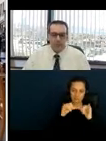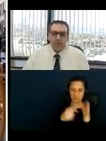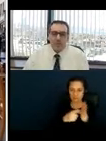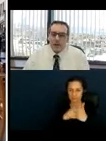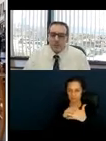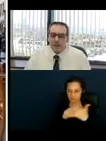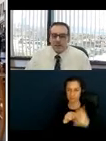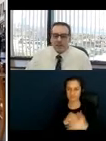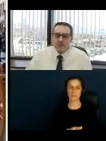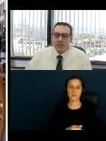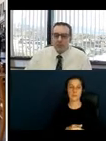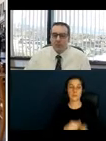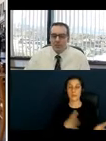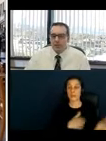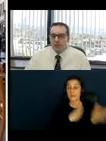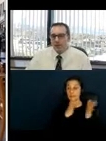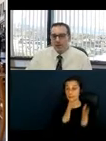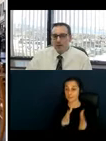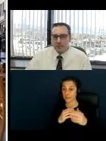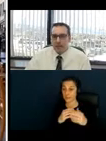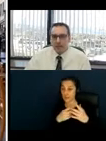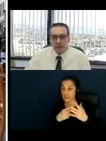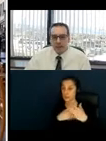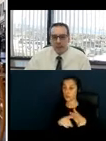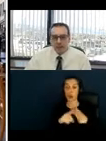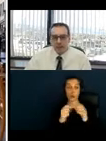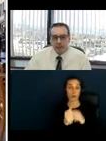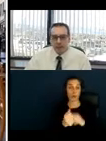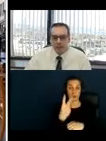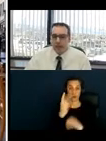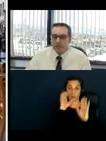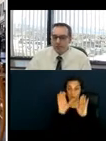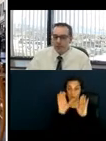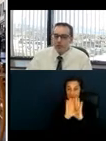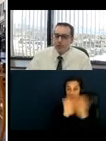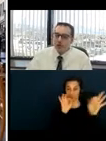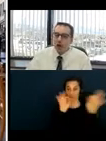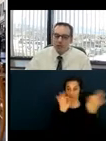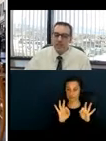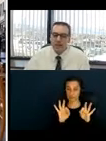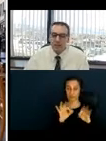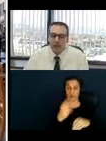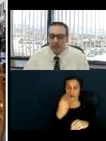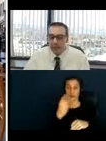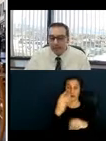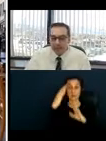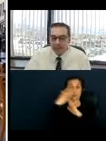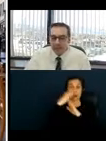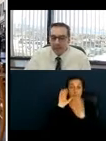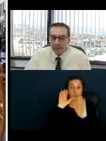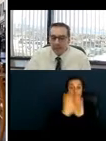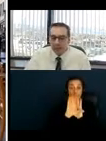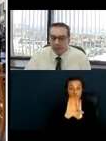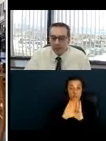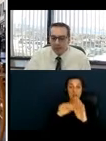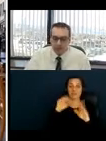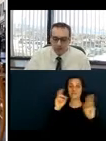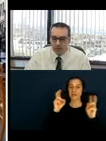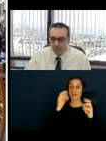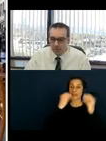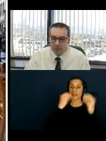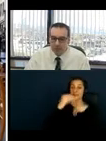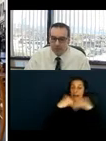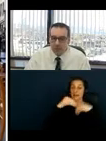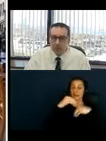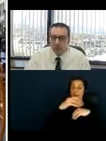So let me start by discussing the two pictures that are on this slide. The top picture shows an on sidewalk dining. Both the